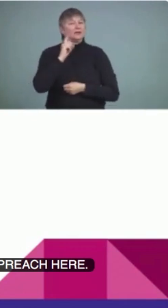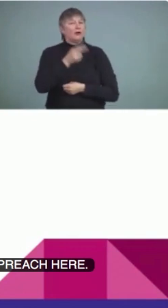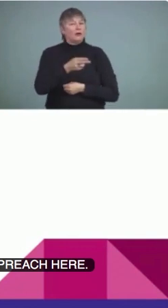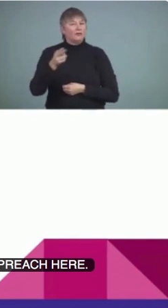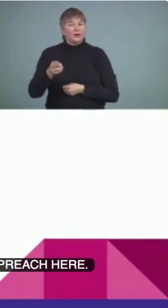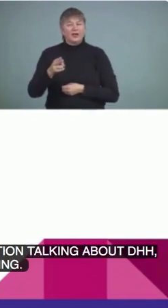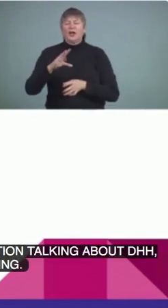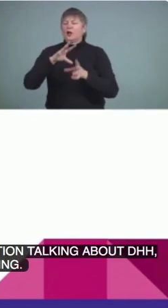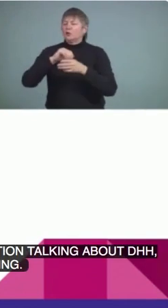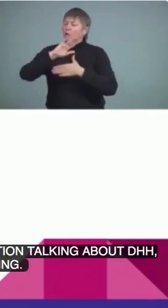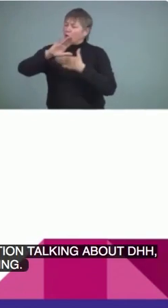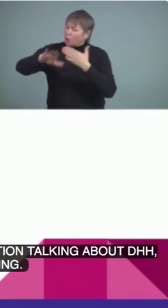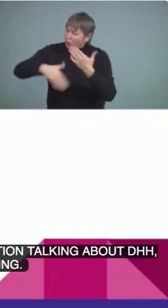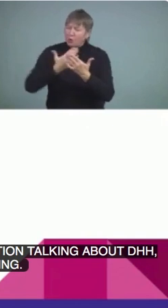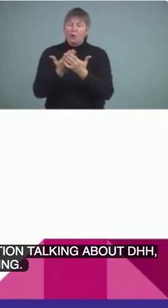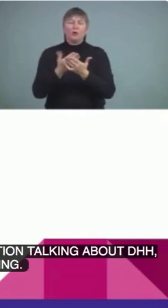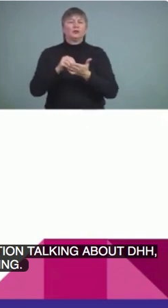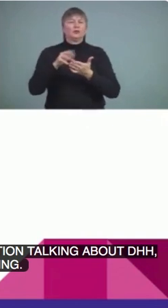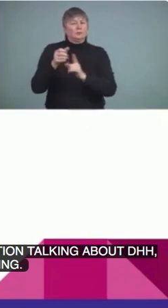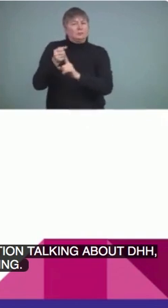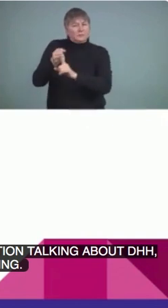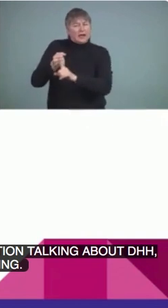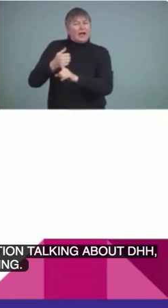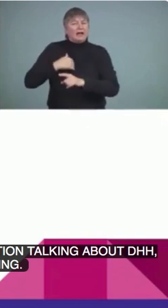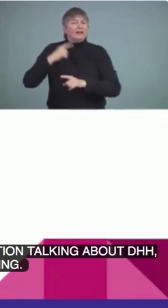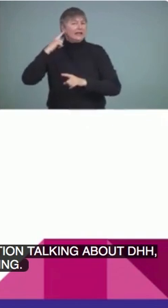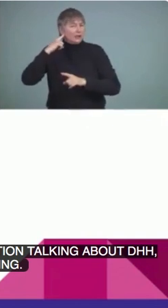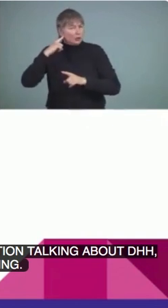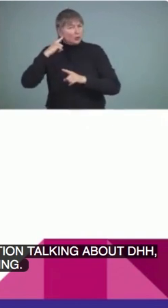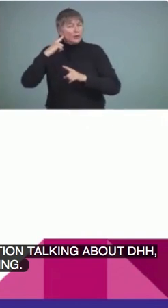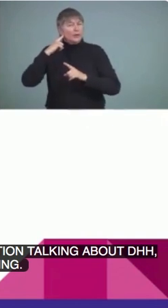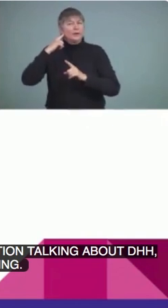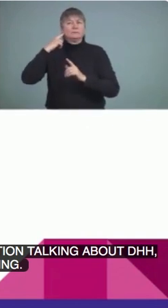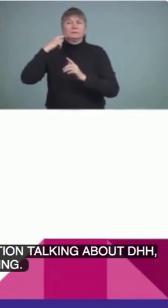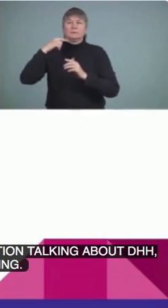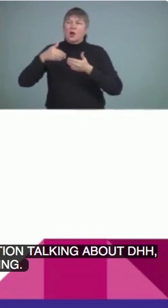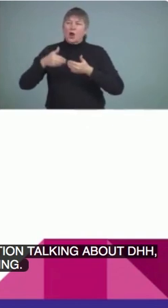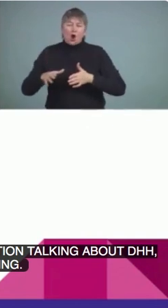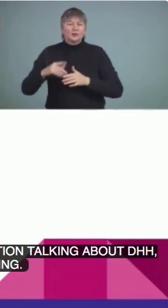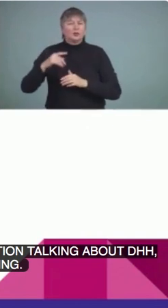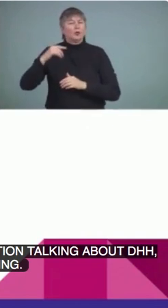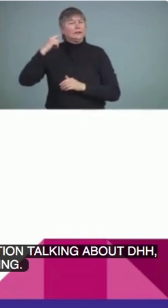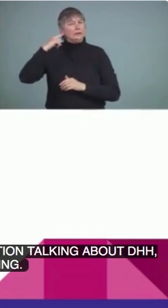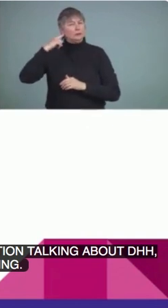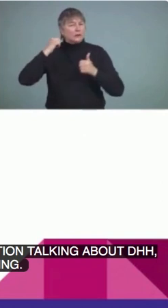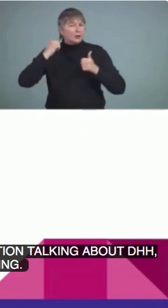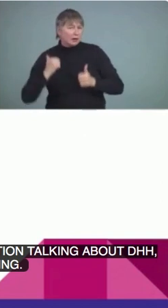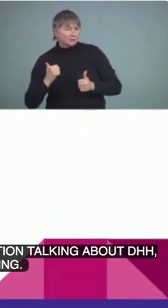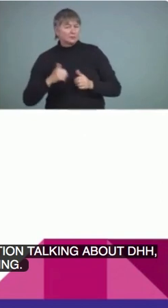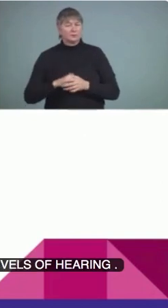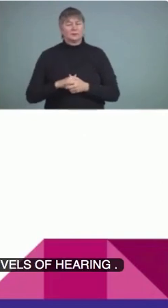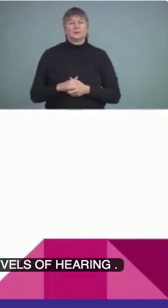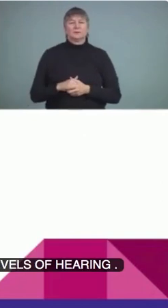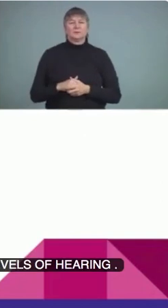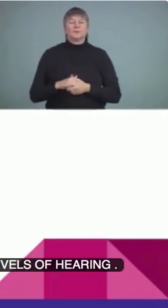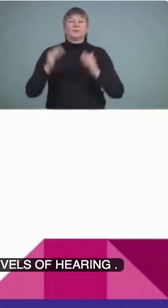includes all students with hearing loss or levels of of hearing. And also